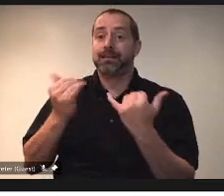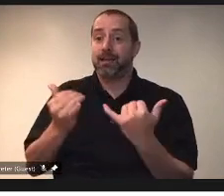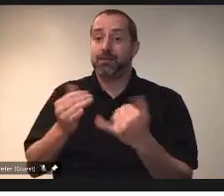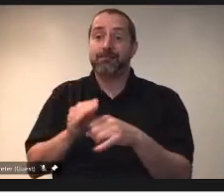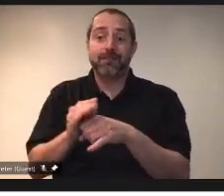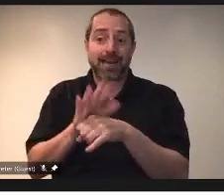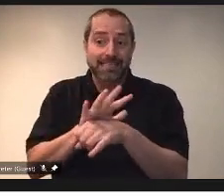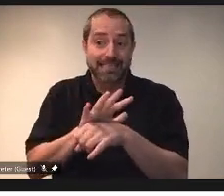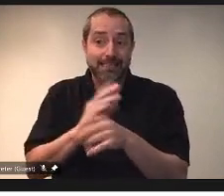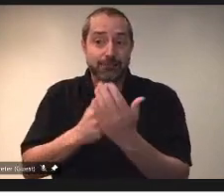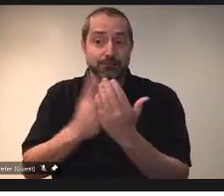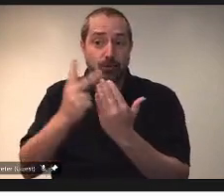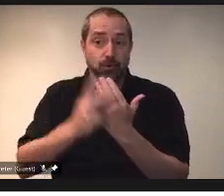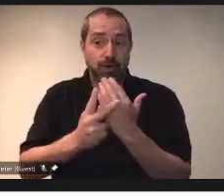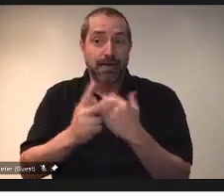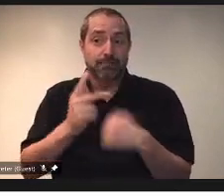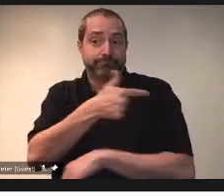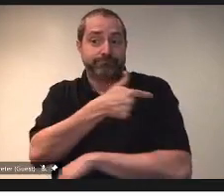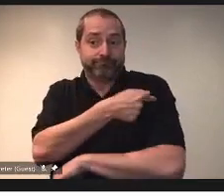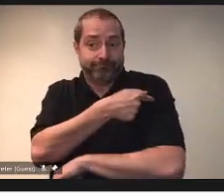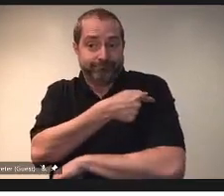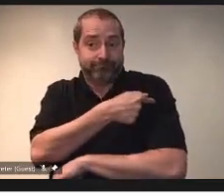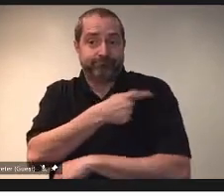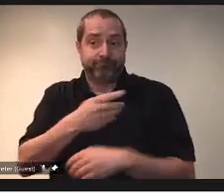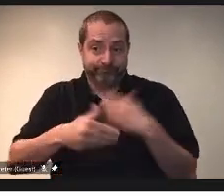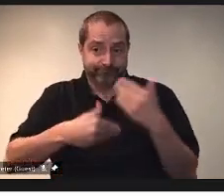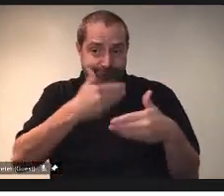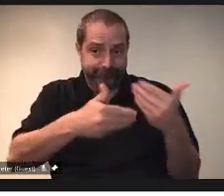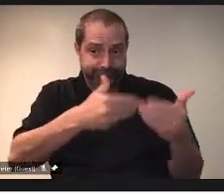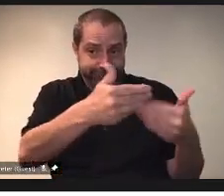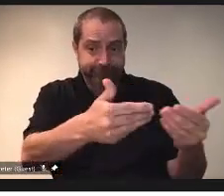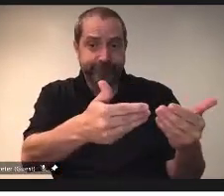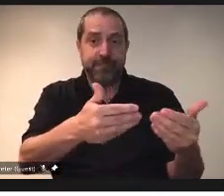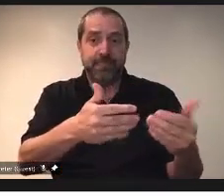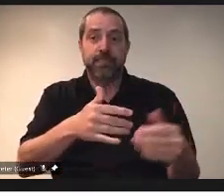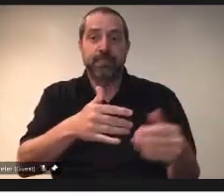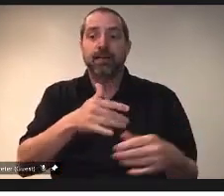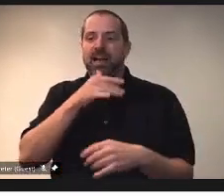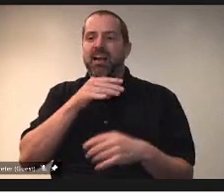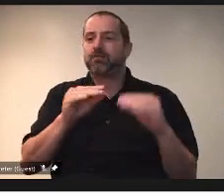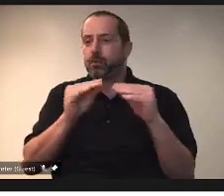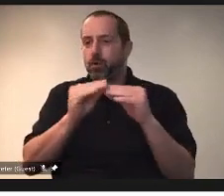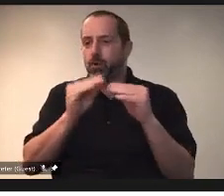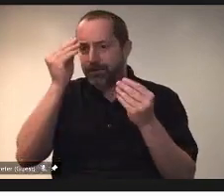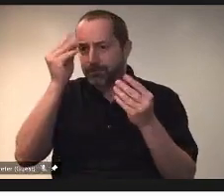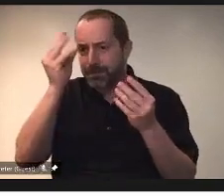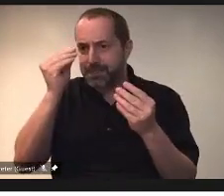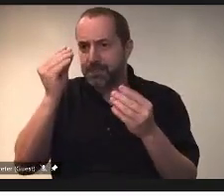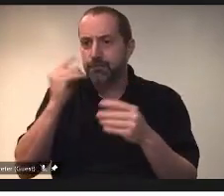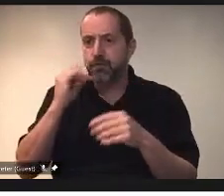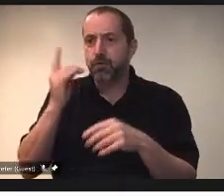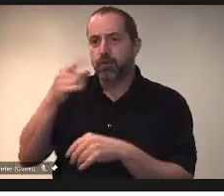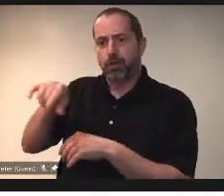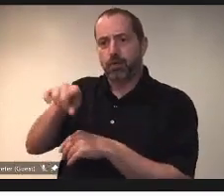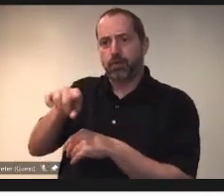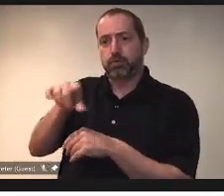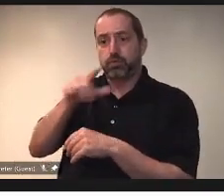I'll be providing some additional information, as the Minister mentioned, on people who have been vaccinated